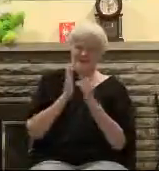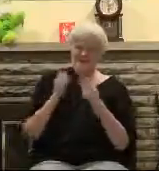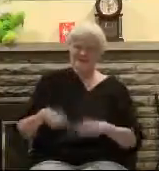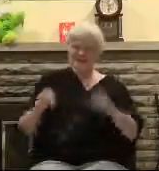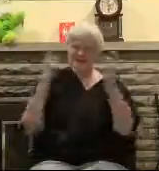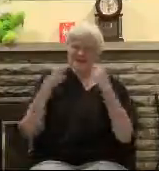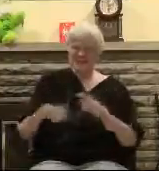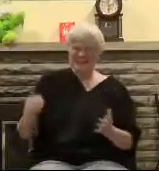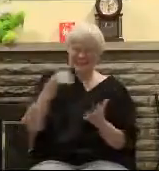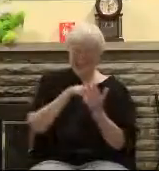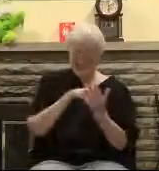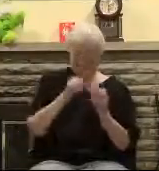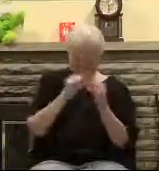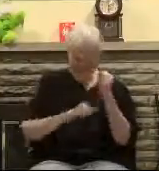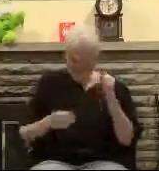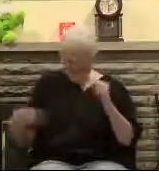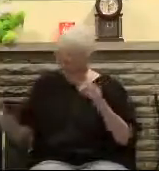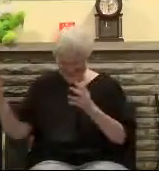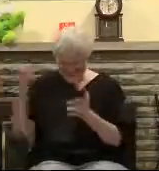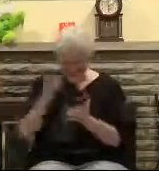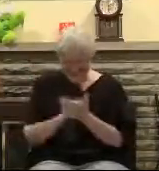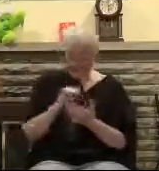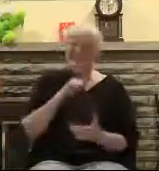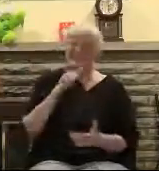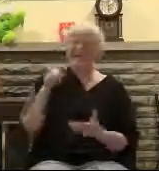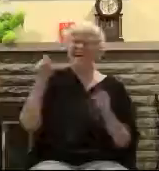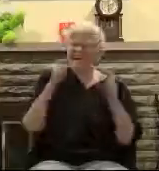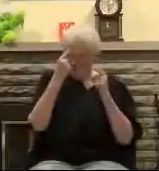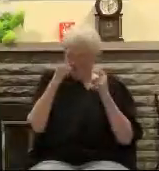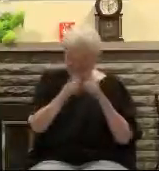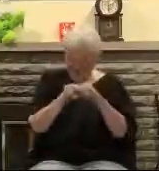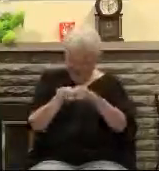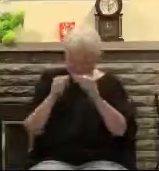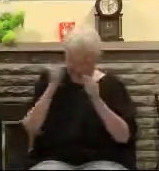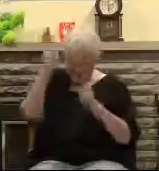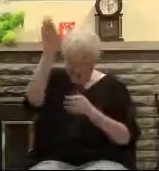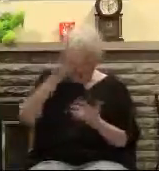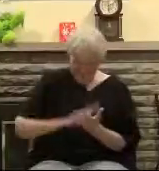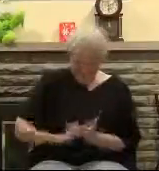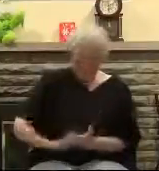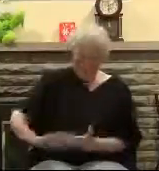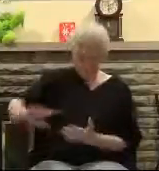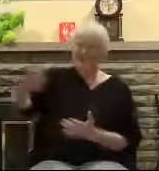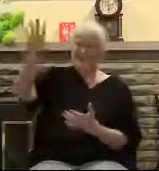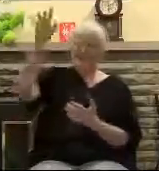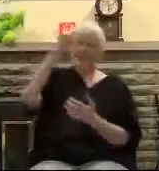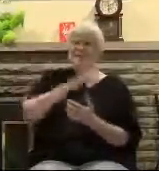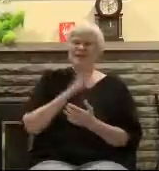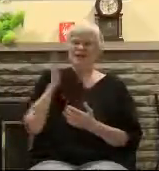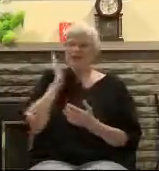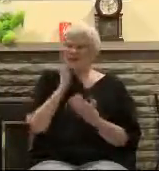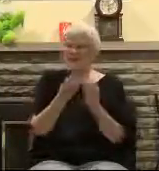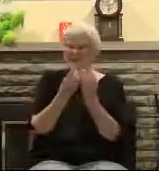When Jesus returns he's going to speak and everything that's not glorified will melt